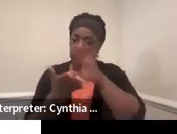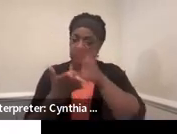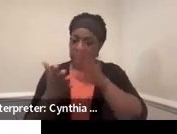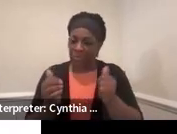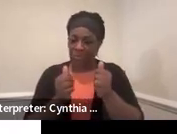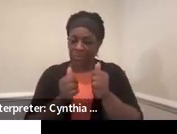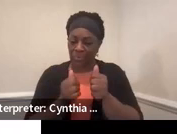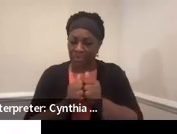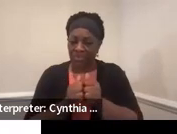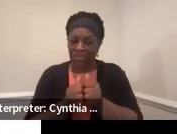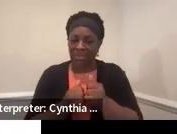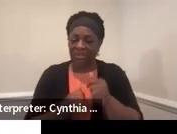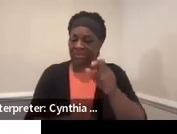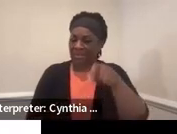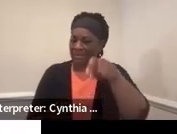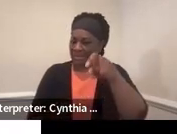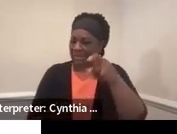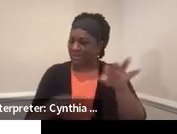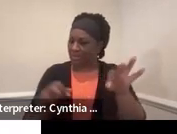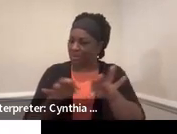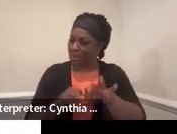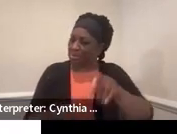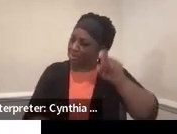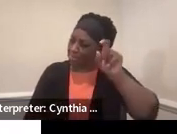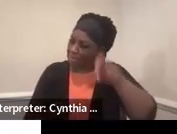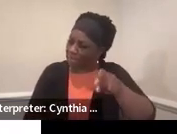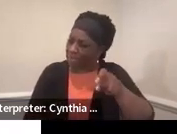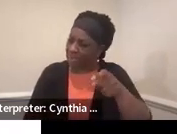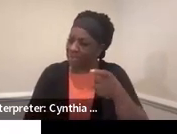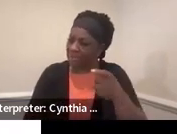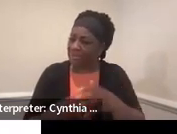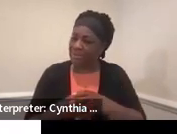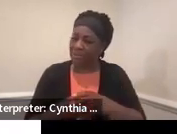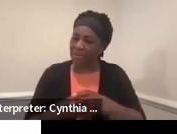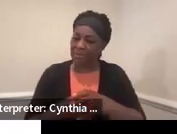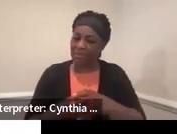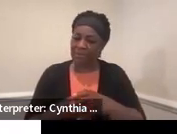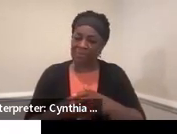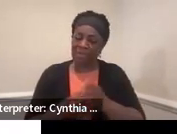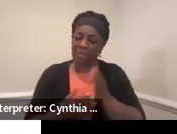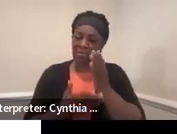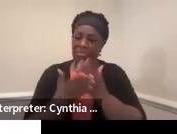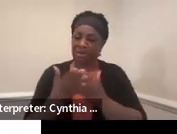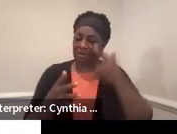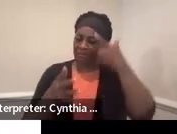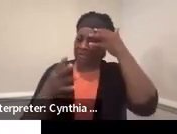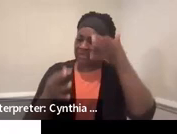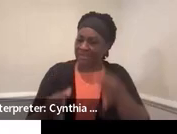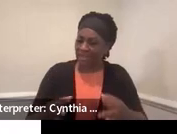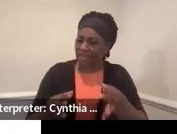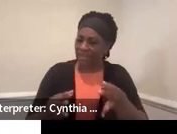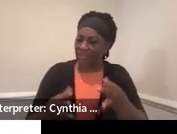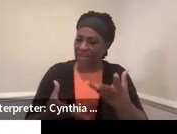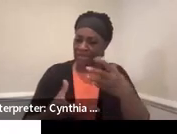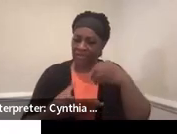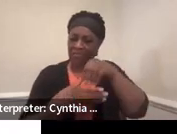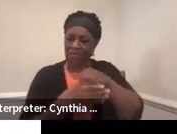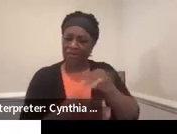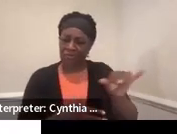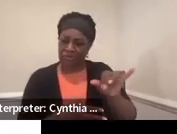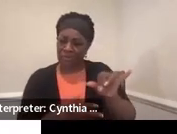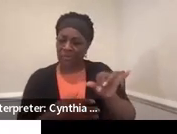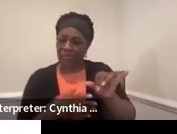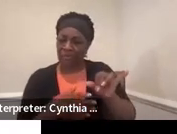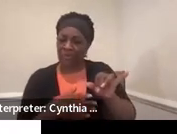significant needs has to be fully part of that decision making. They have to be